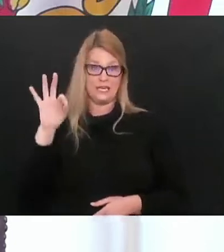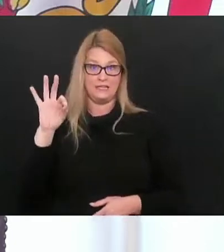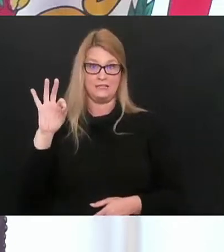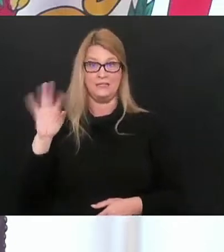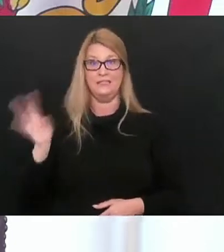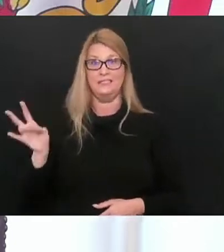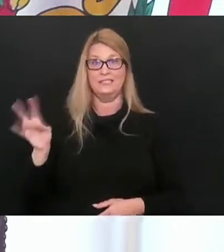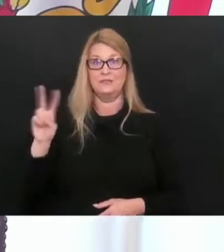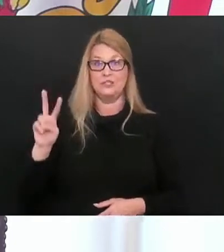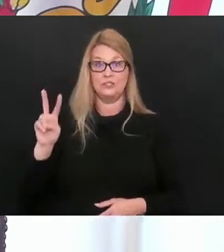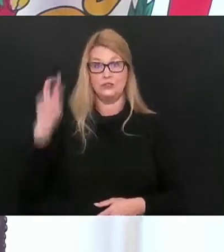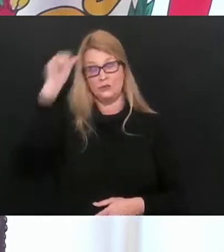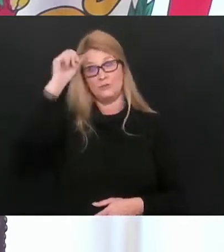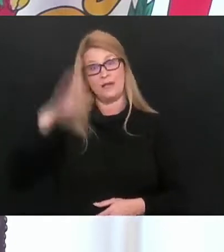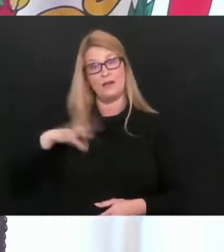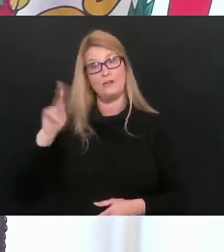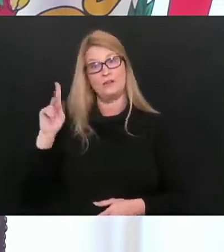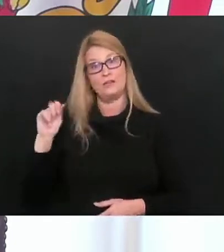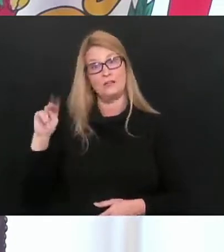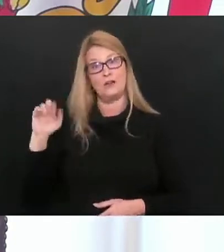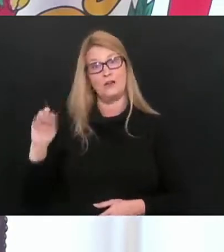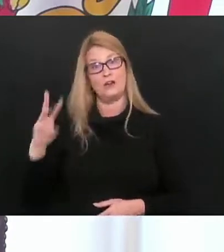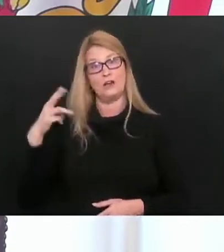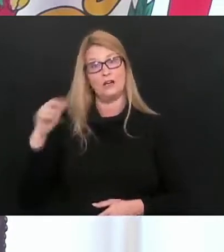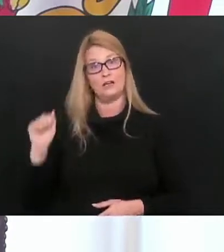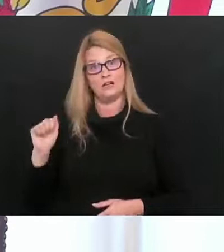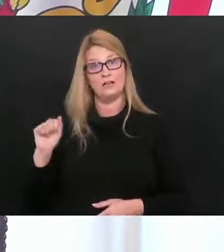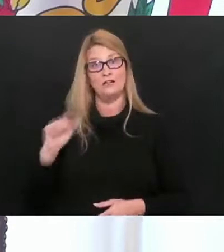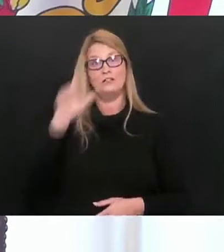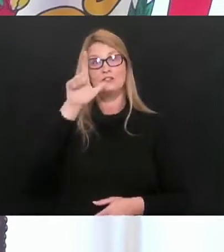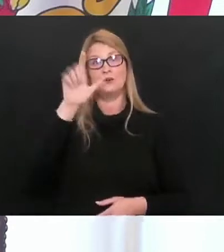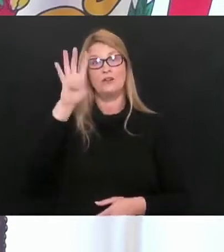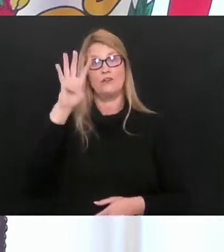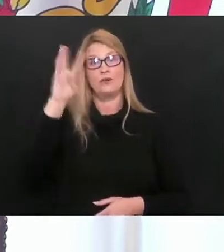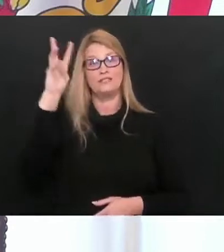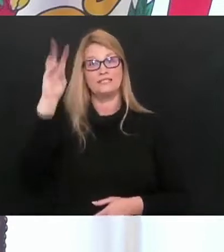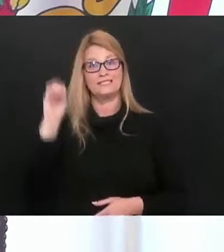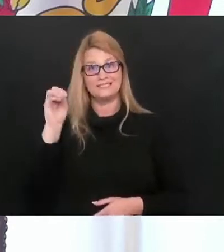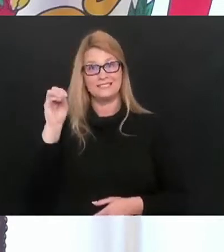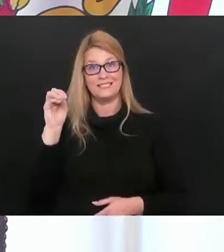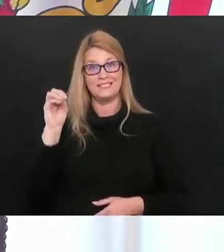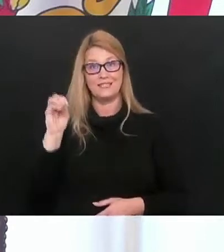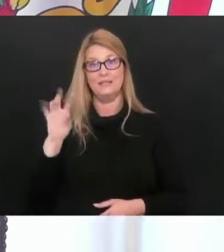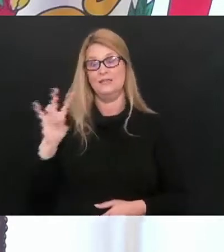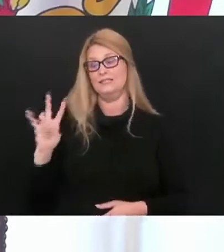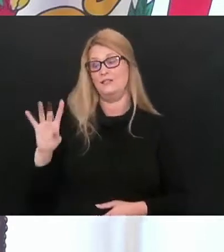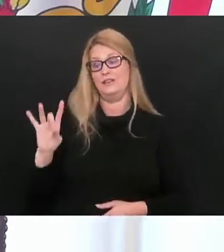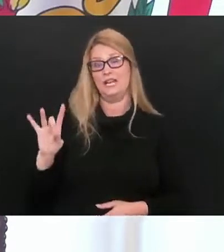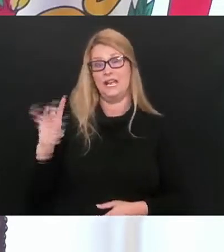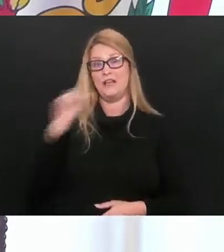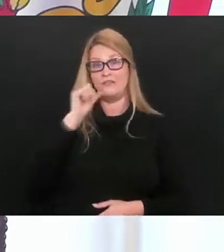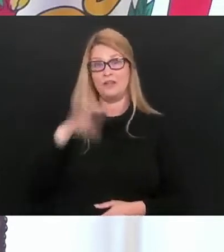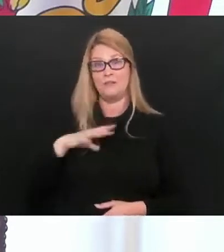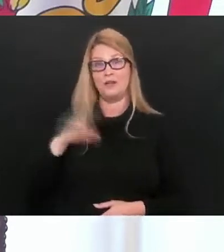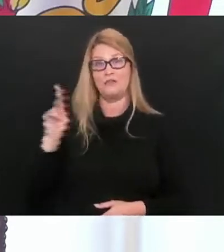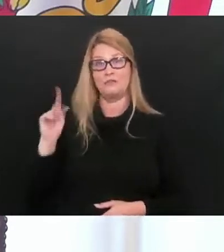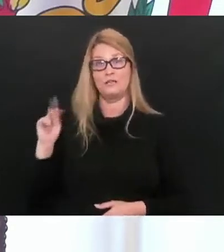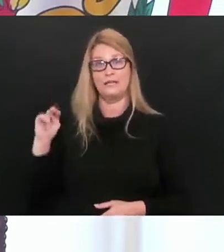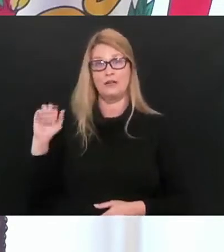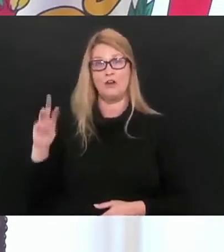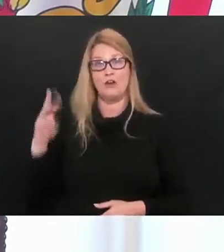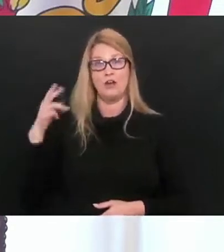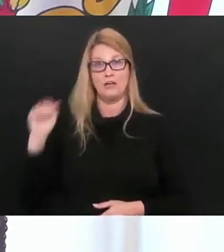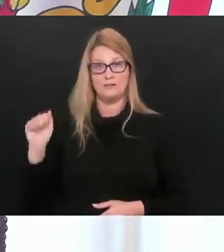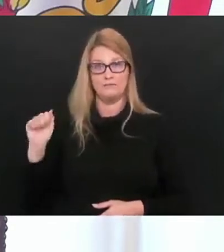is a 72-year-old male from Kanawha County. Our 2,460th death is a 78-year-old female from Kanawha County.